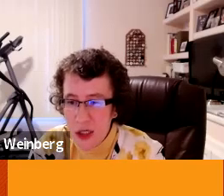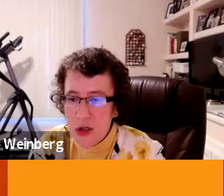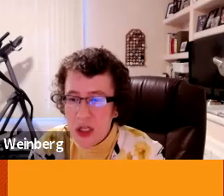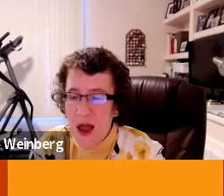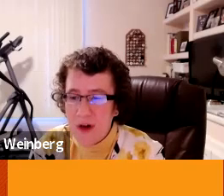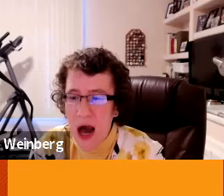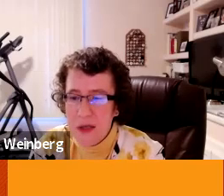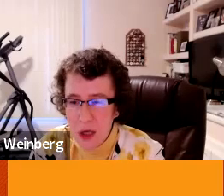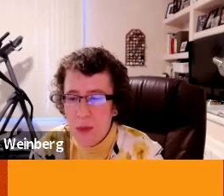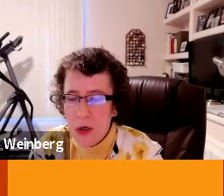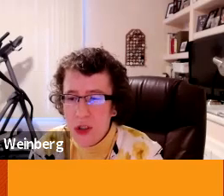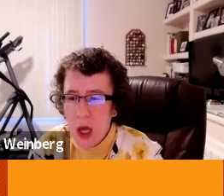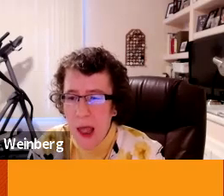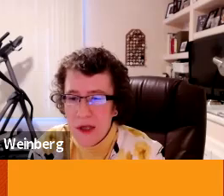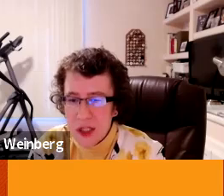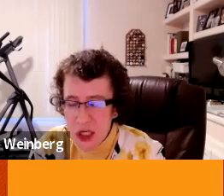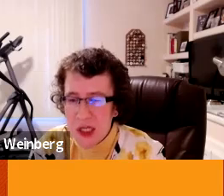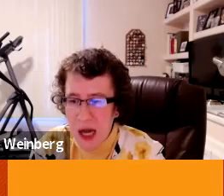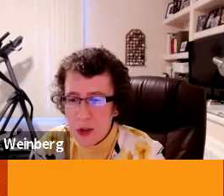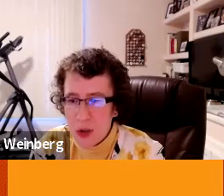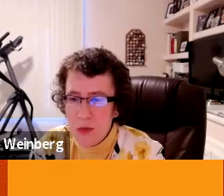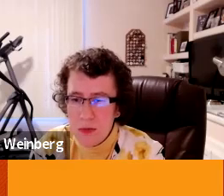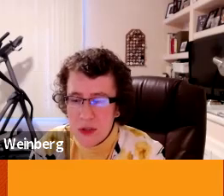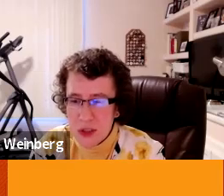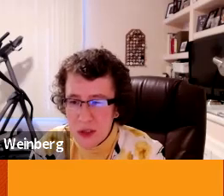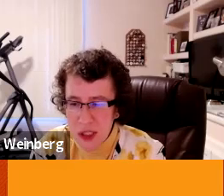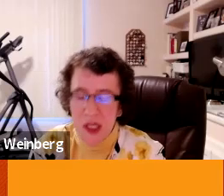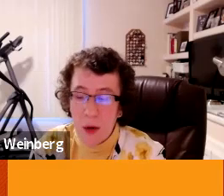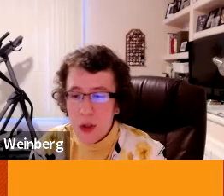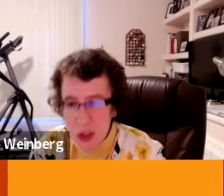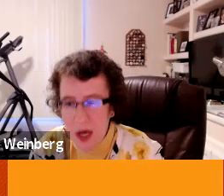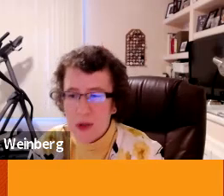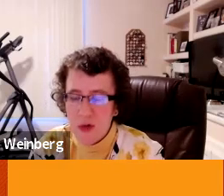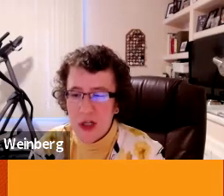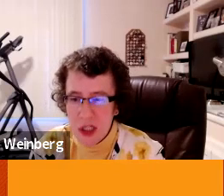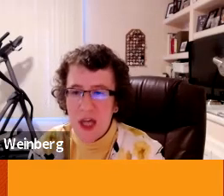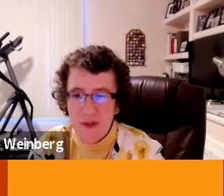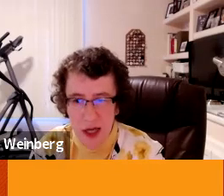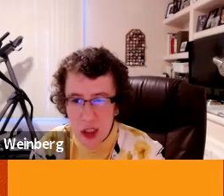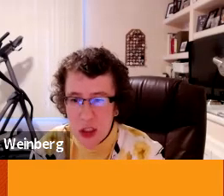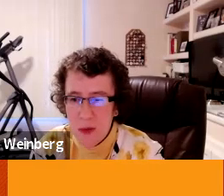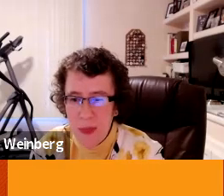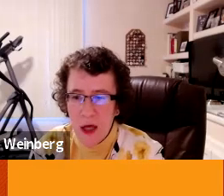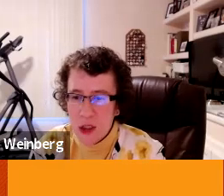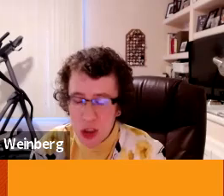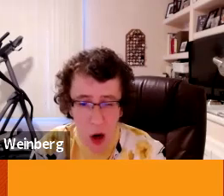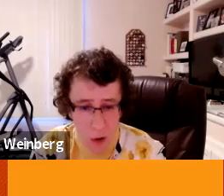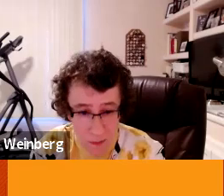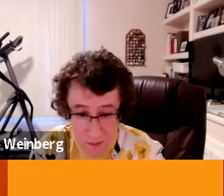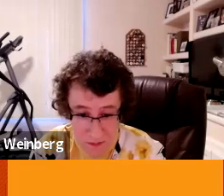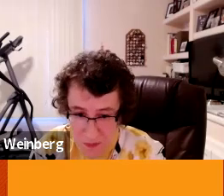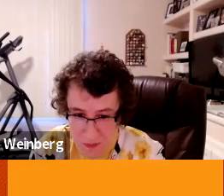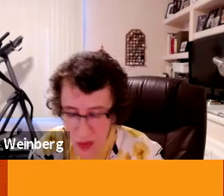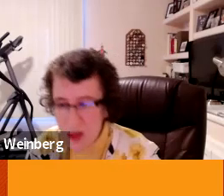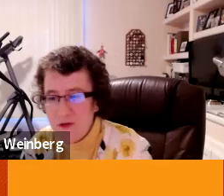use that have odd numbers city council city councils and township trustees have elections so